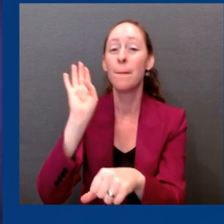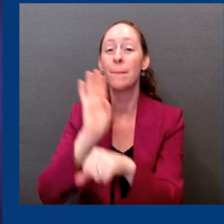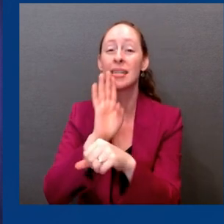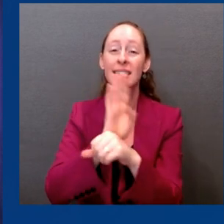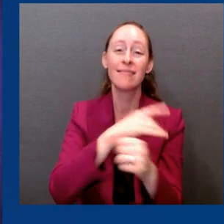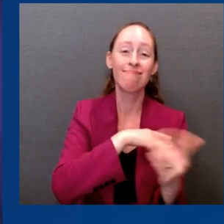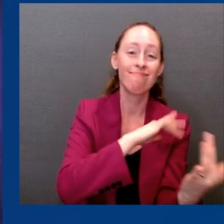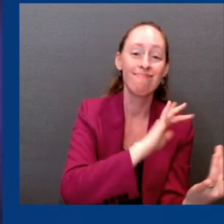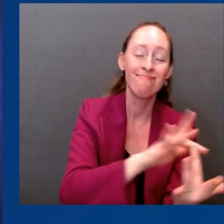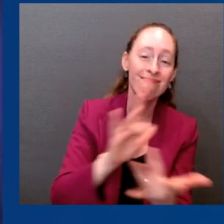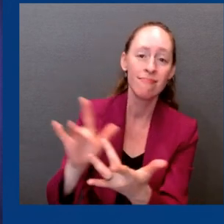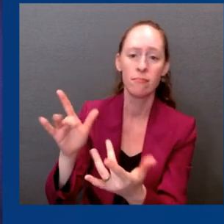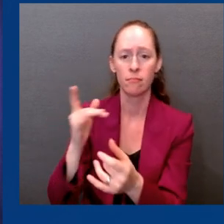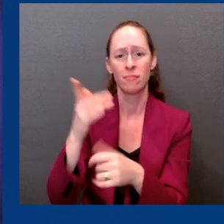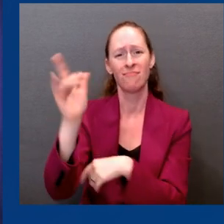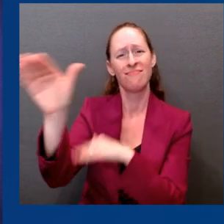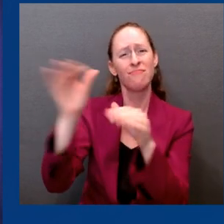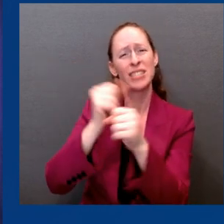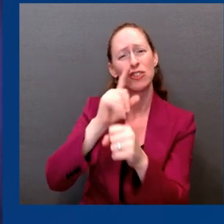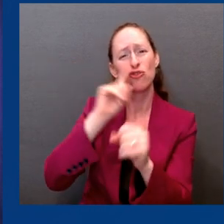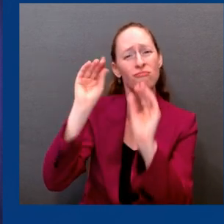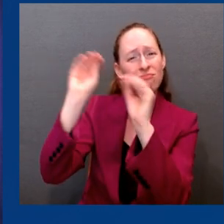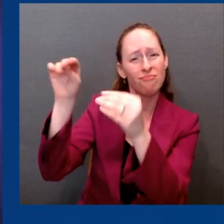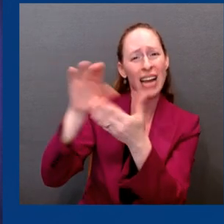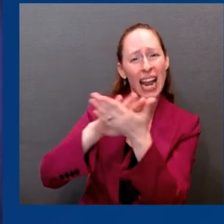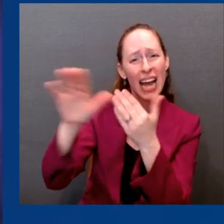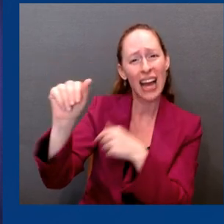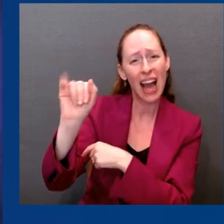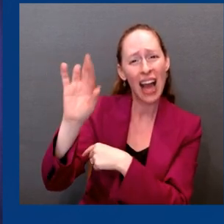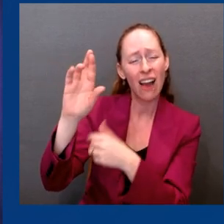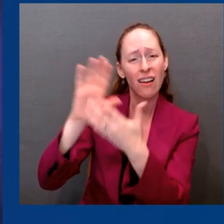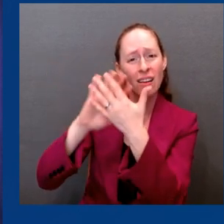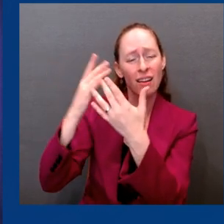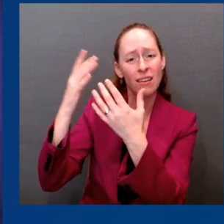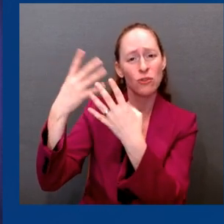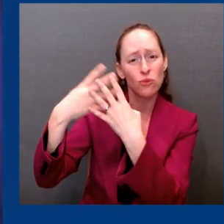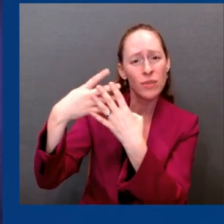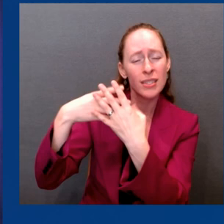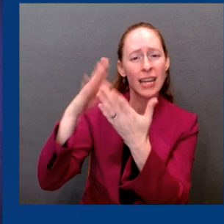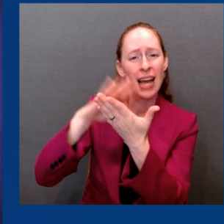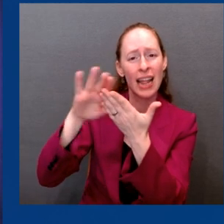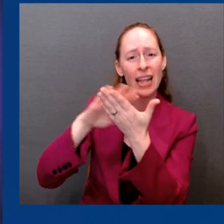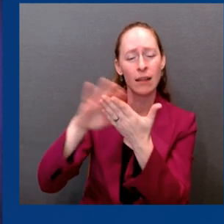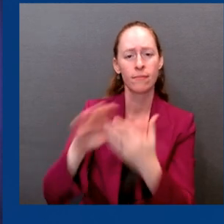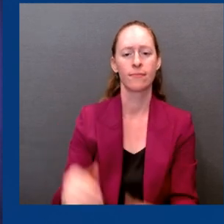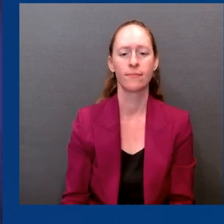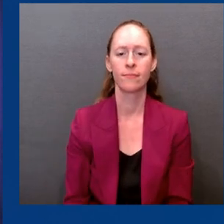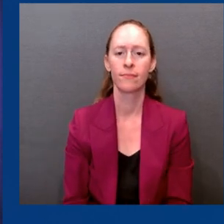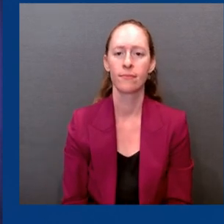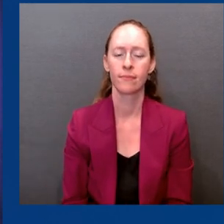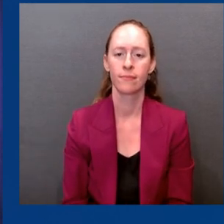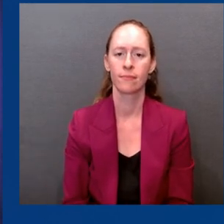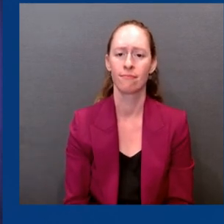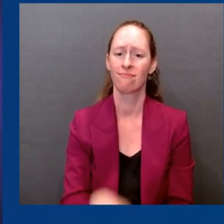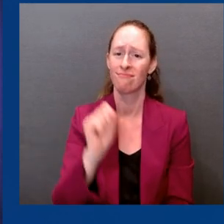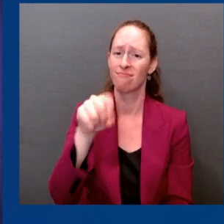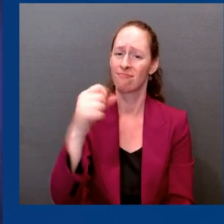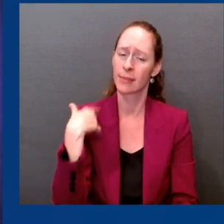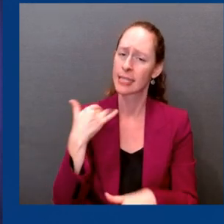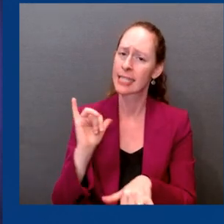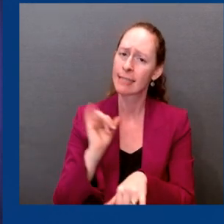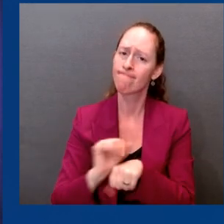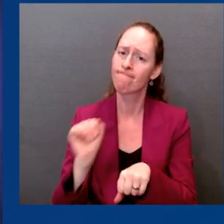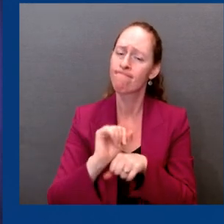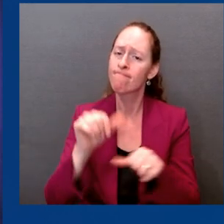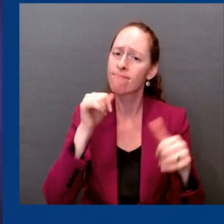invested in. Obviously, we have much more to do on all of those fronts. But we are clear at a point,